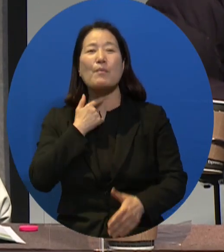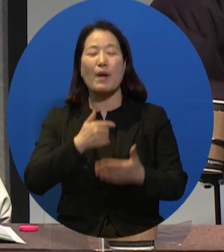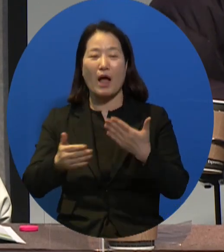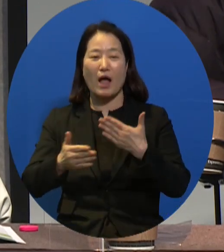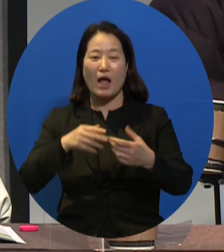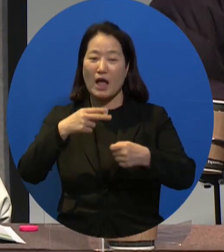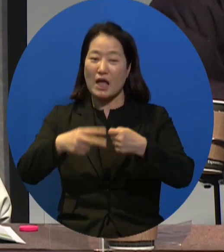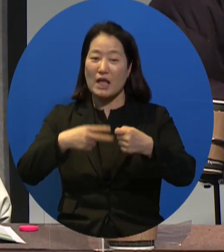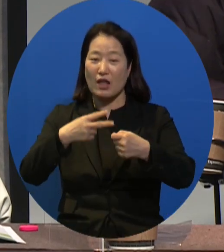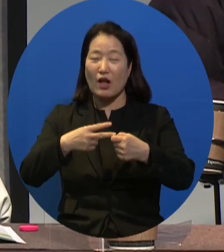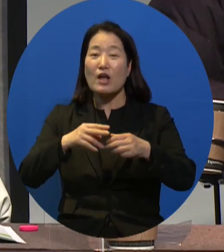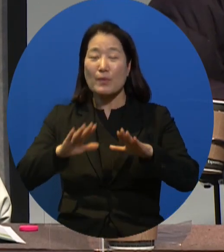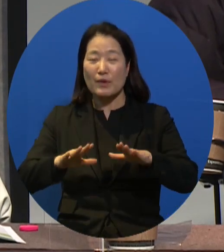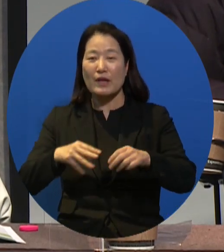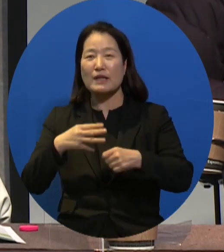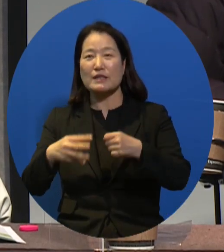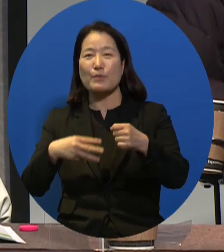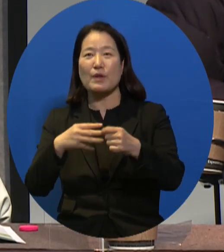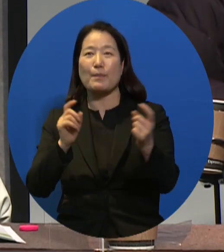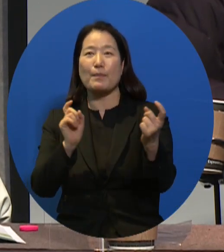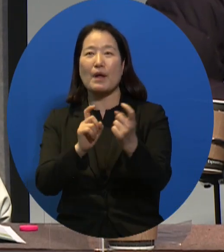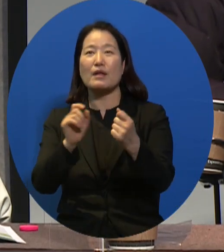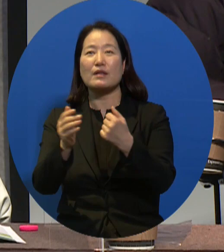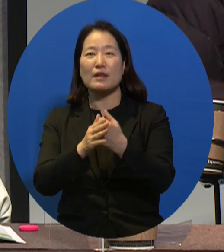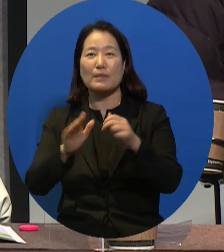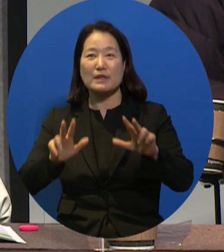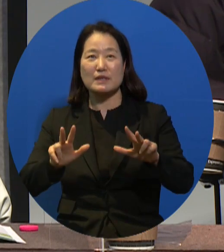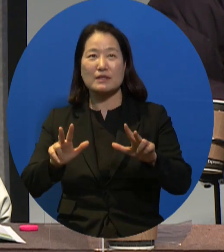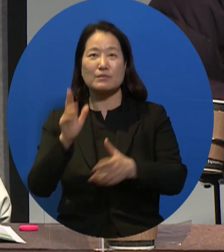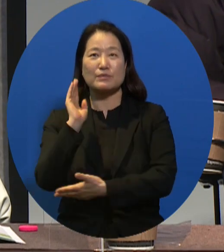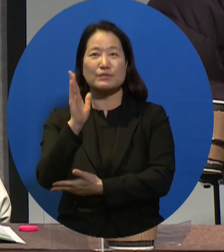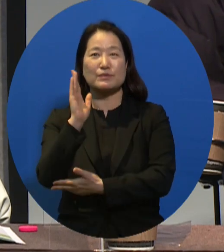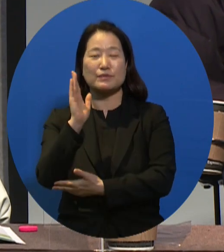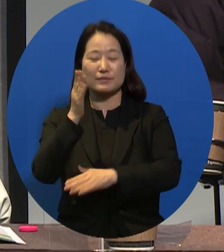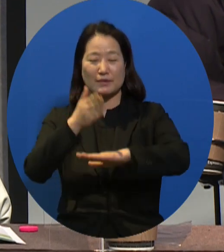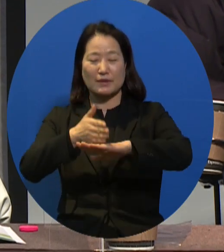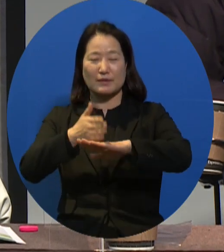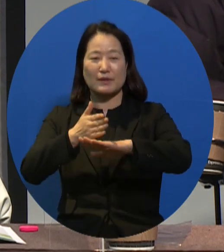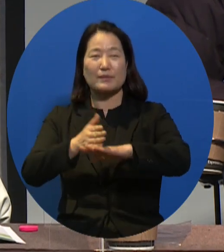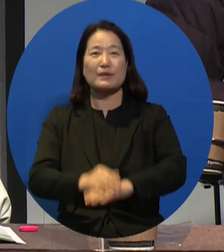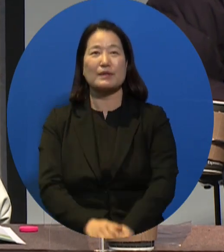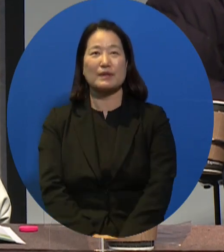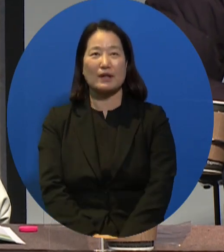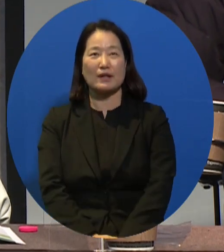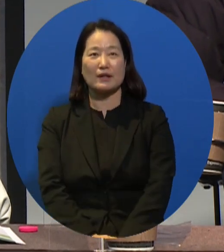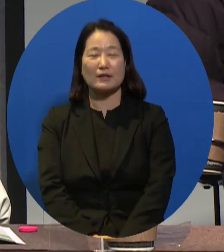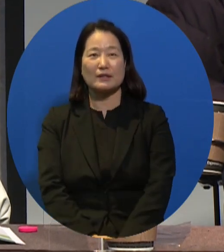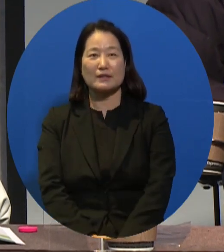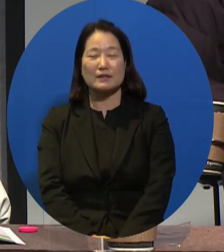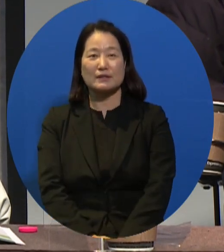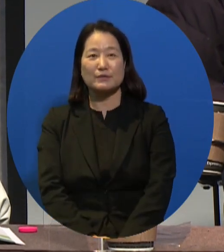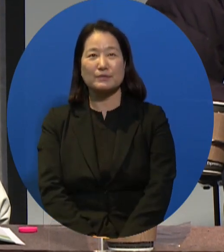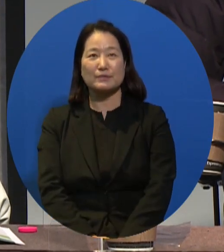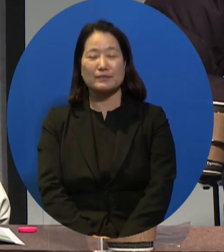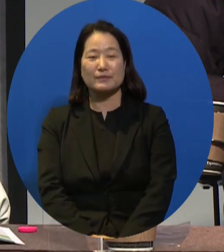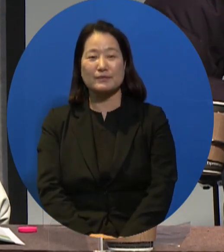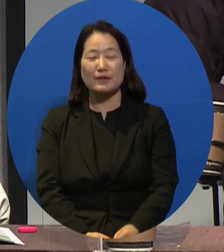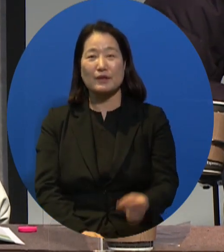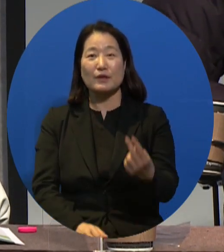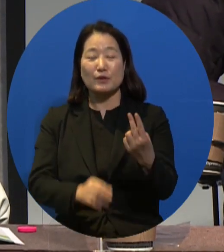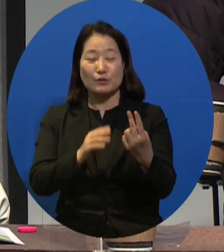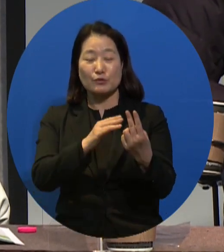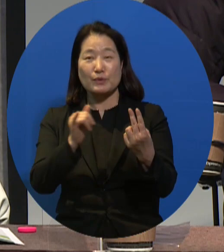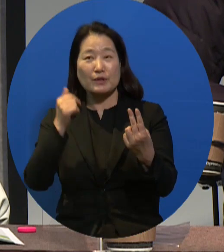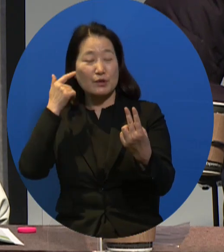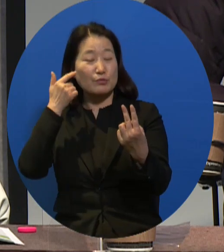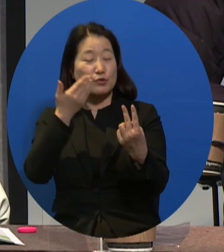different challenges. I think it's been two or three years of challenges as a beneficiary of the program. You have